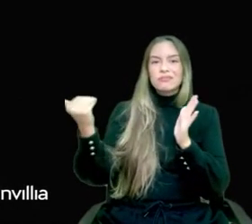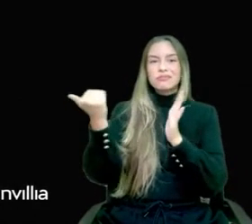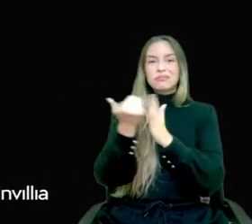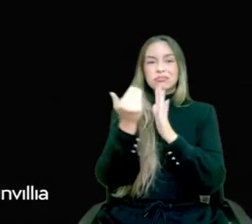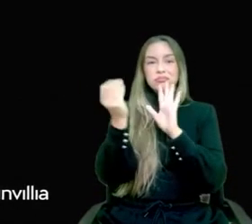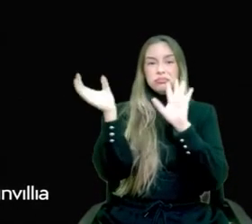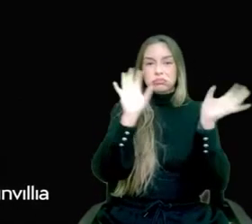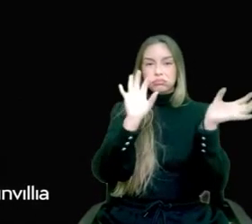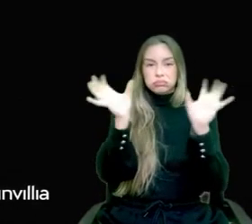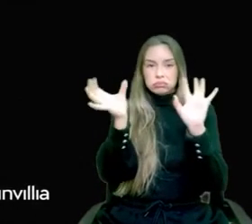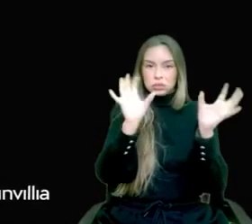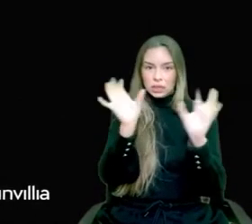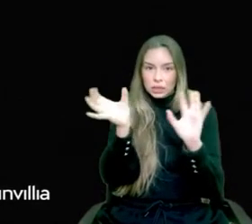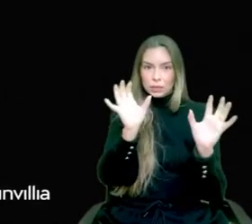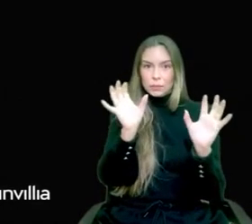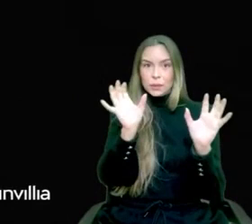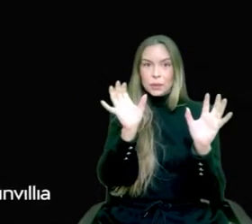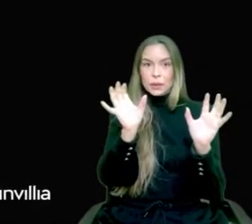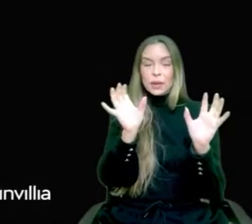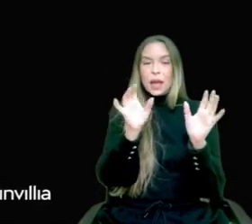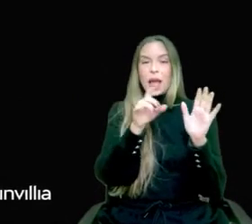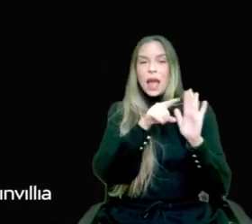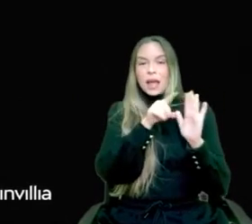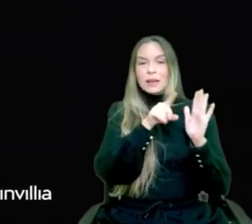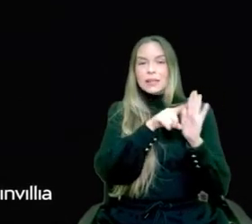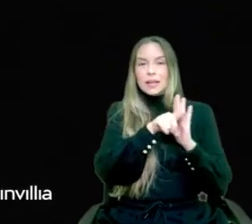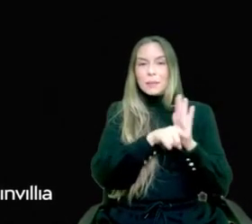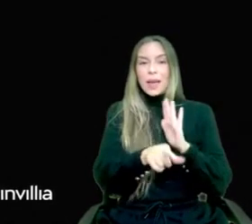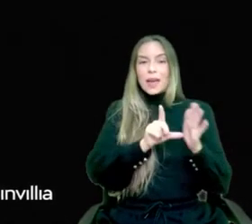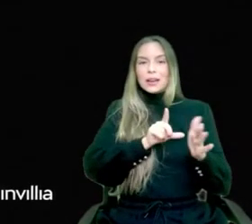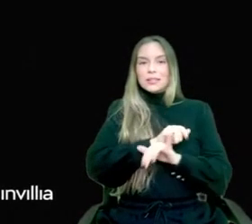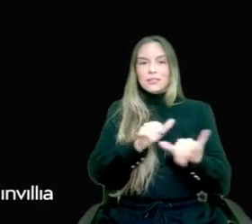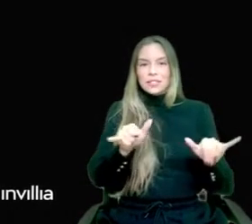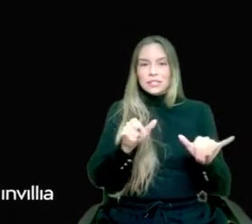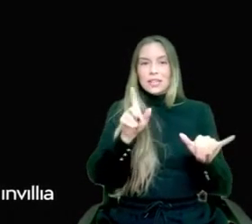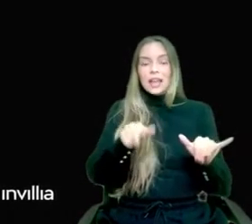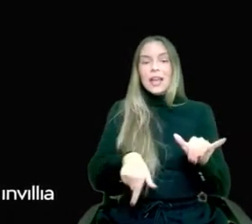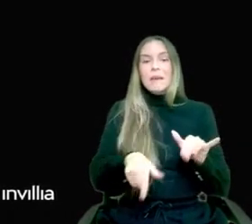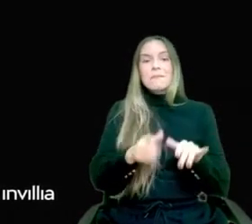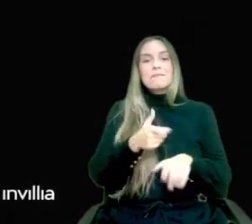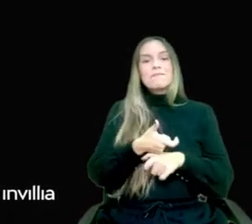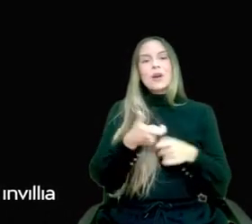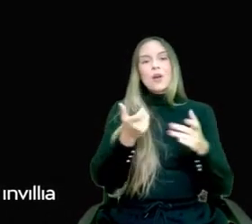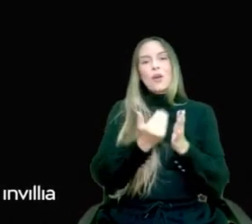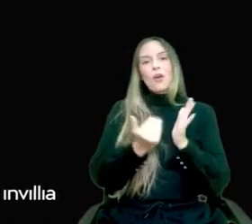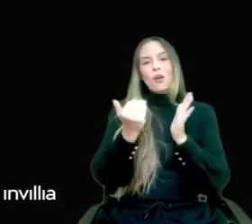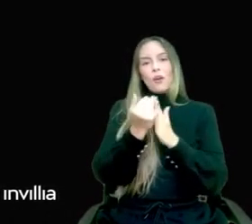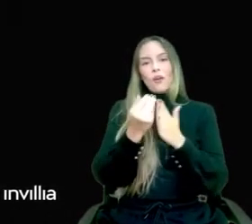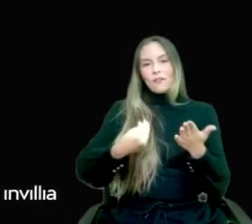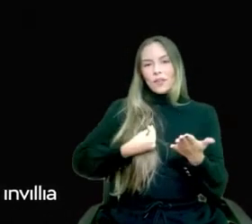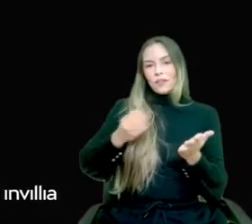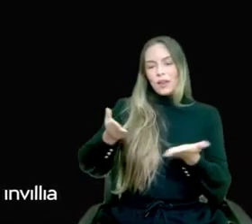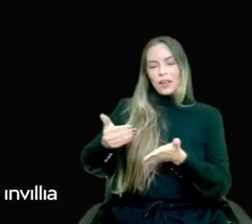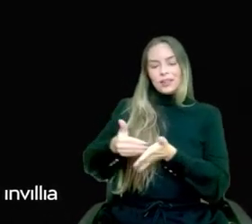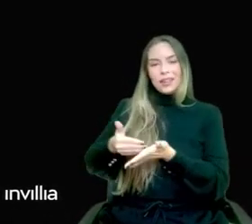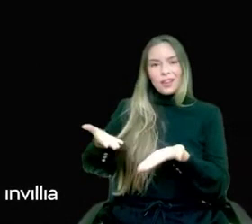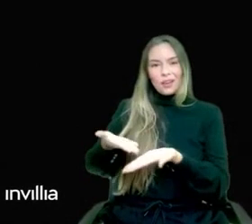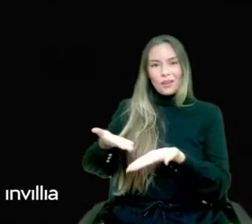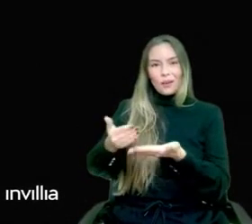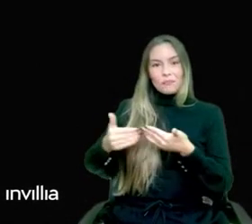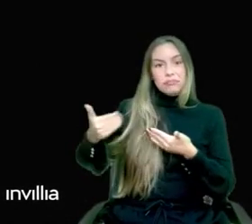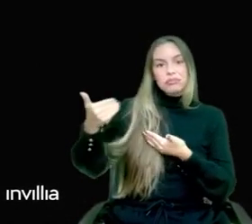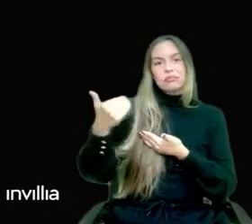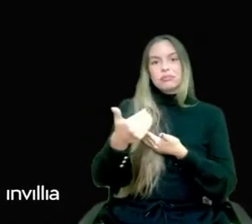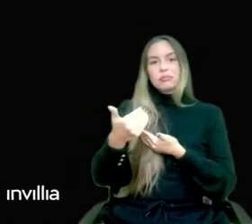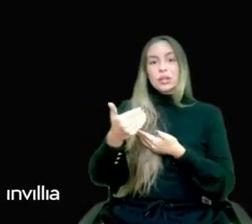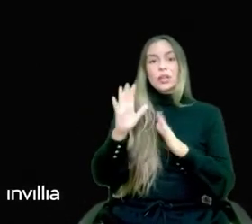more profound way we've done so far. And we'll do that by collaborating with society